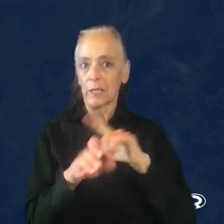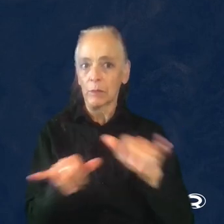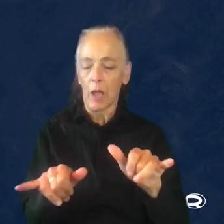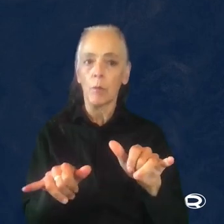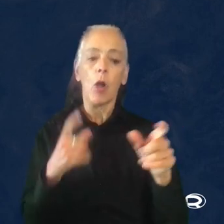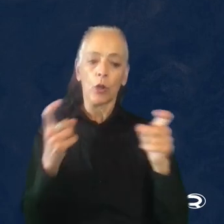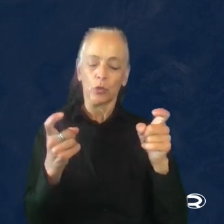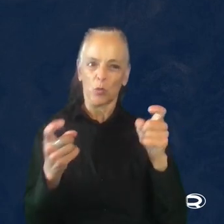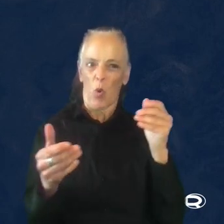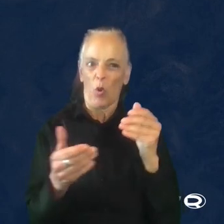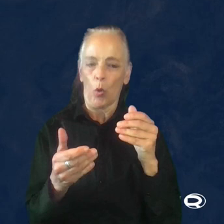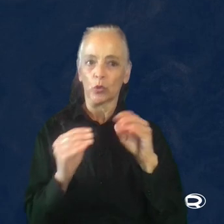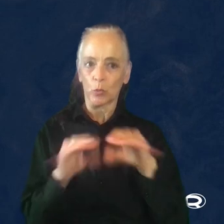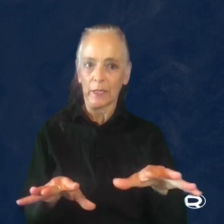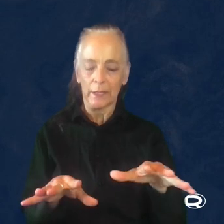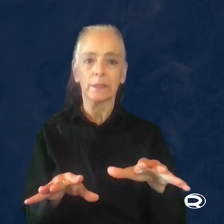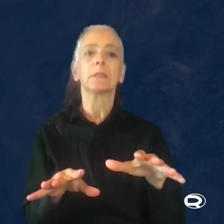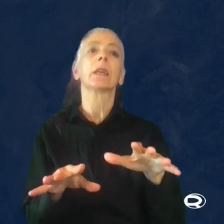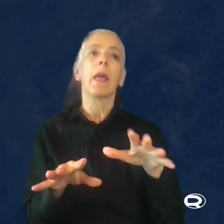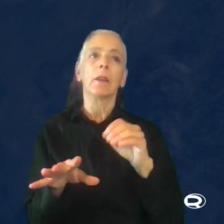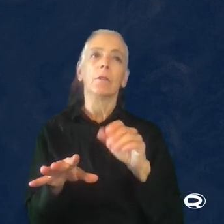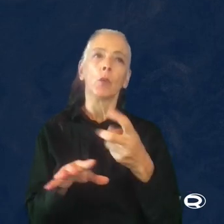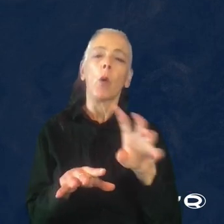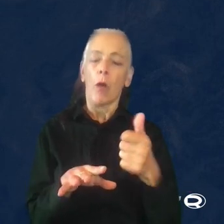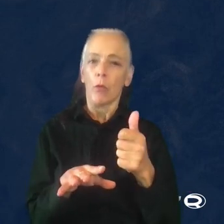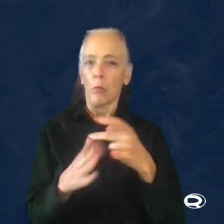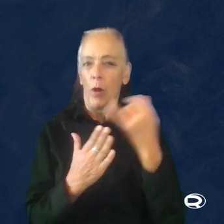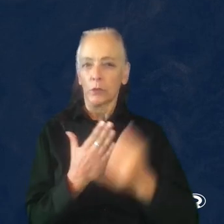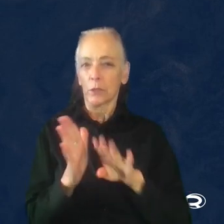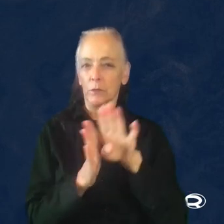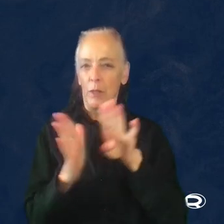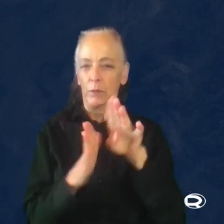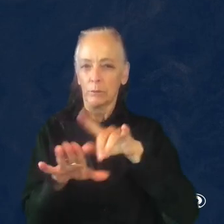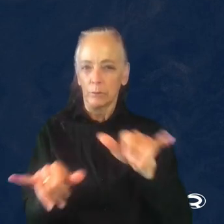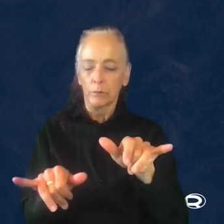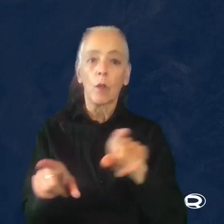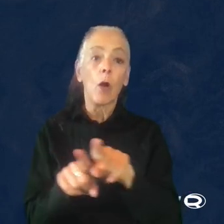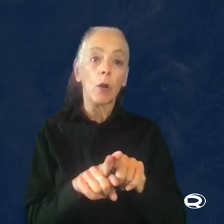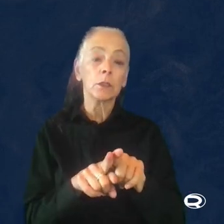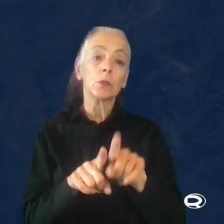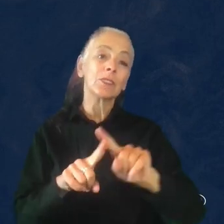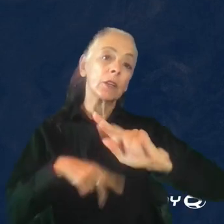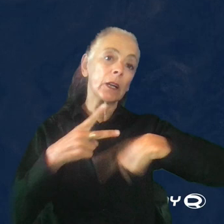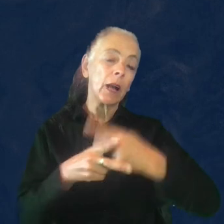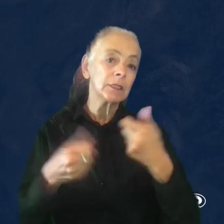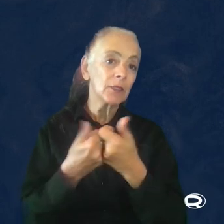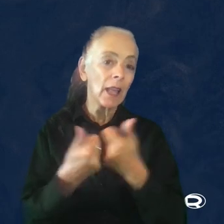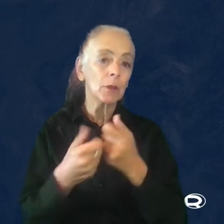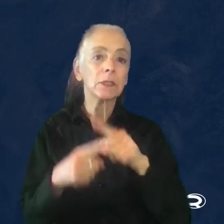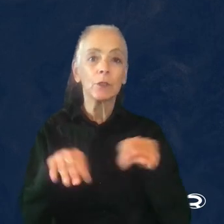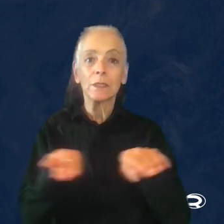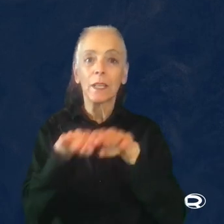release, it was in late development and there were a couple of other projects in development as well. And also different kinds of games at different stages of development.